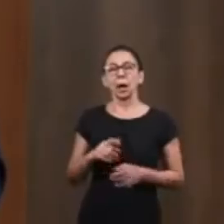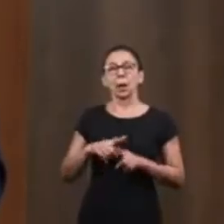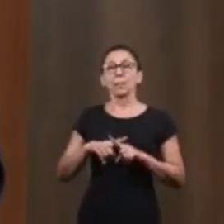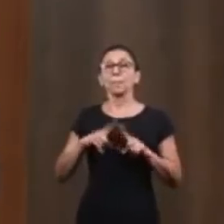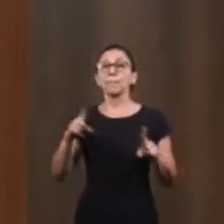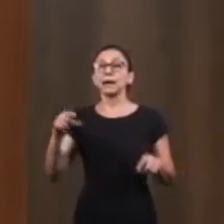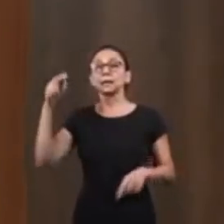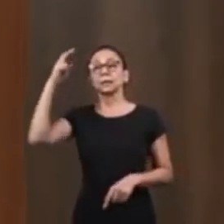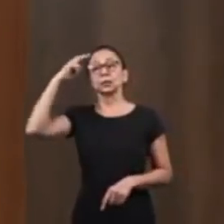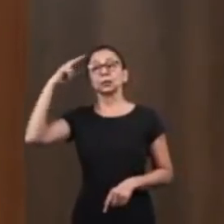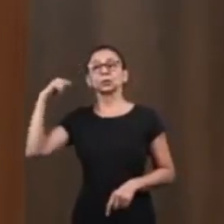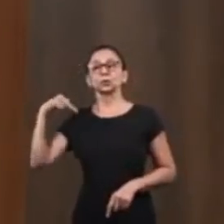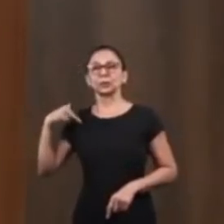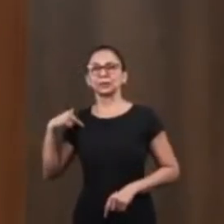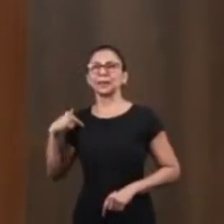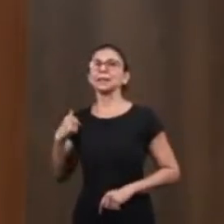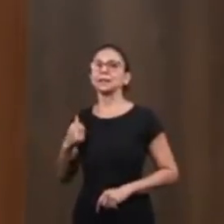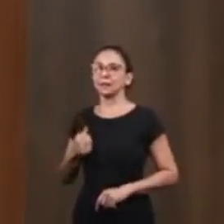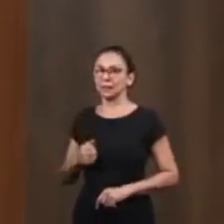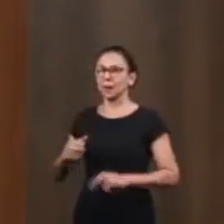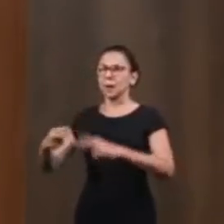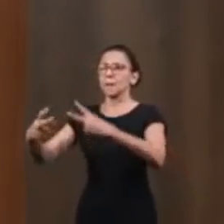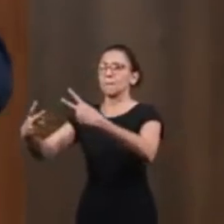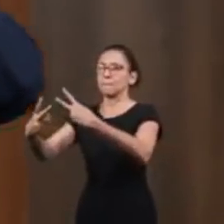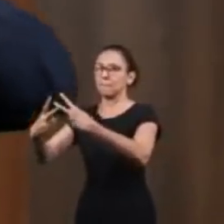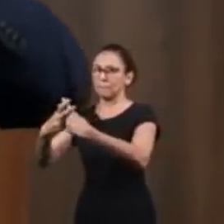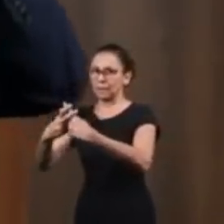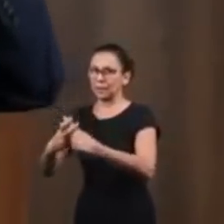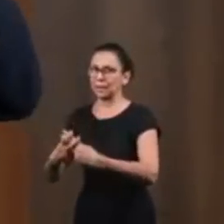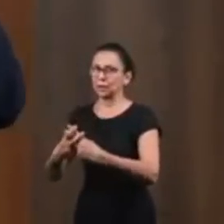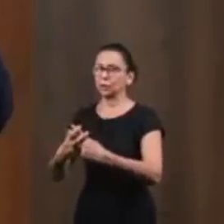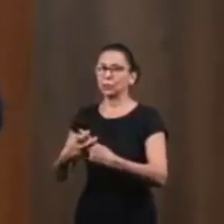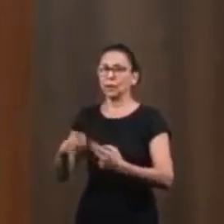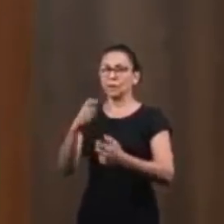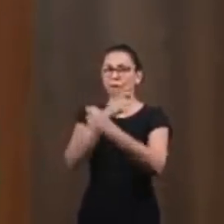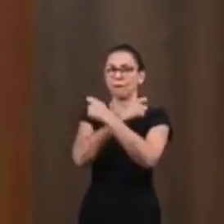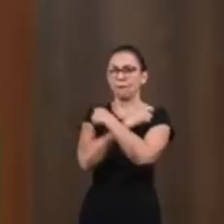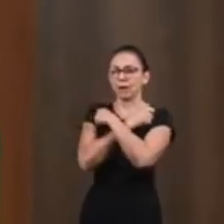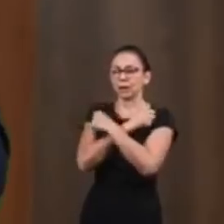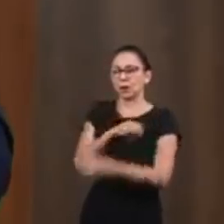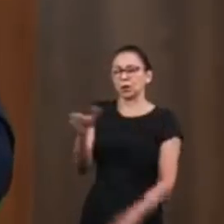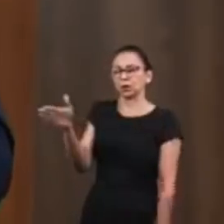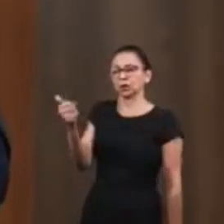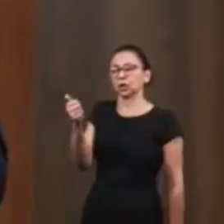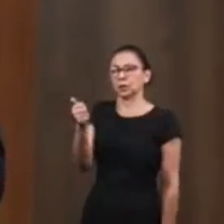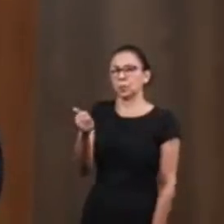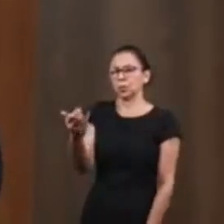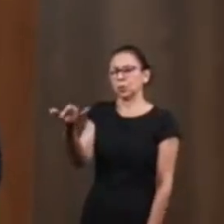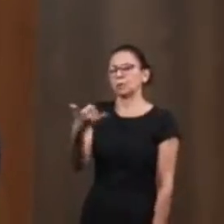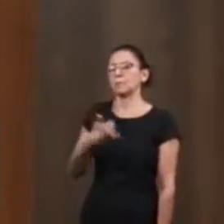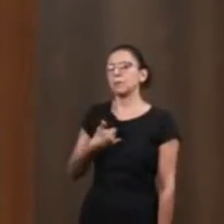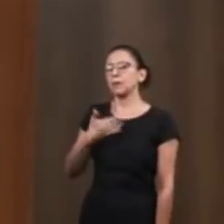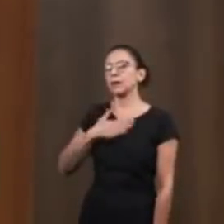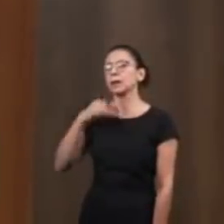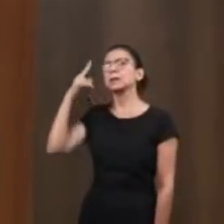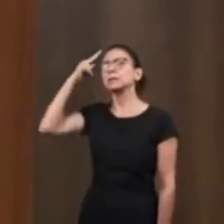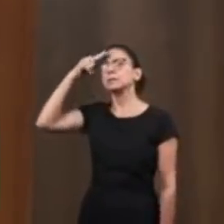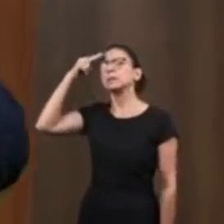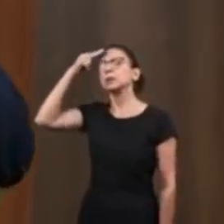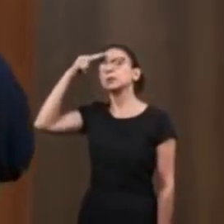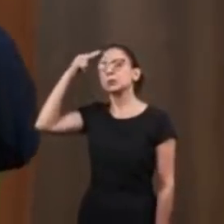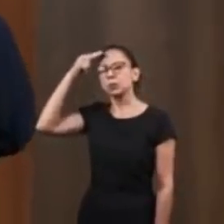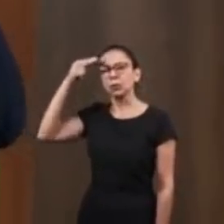He then interpreted the dream. He was in prison, but he was called to interpret the dream